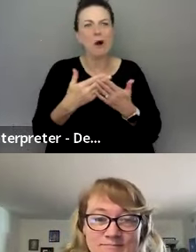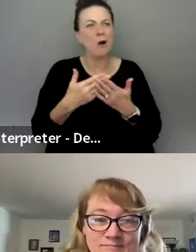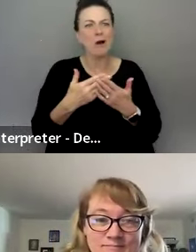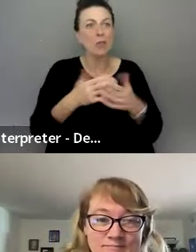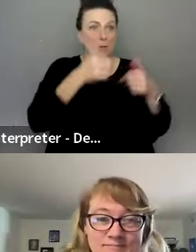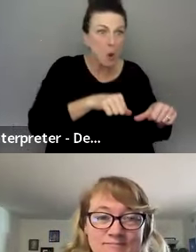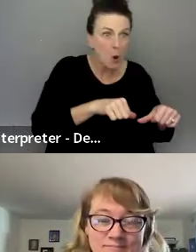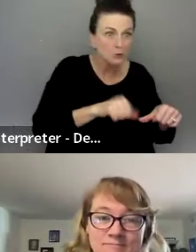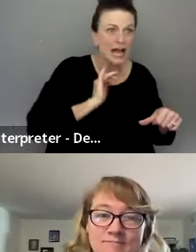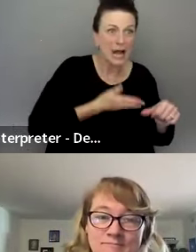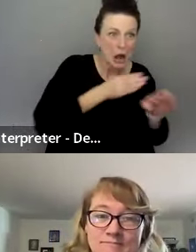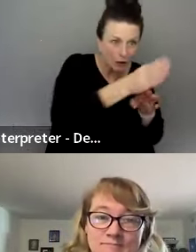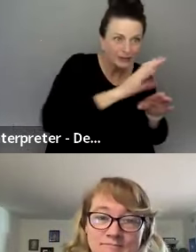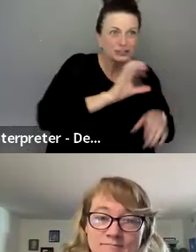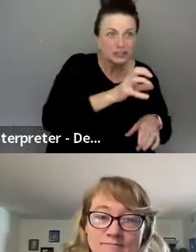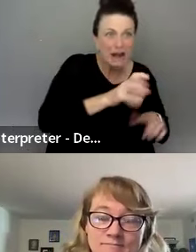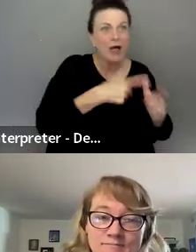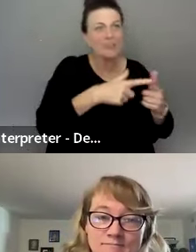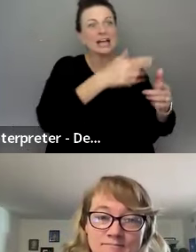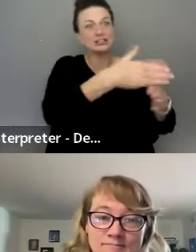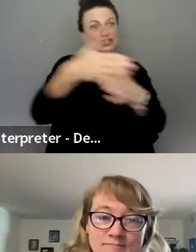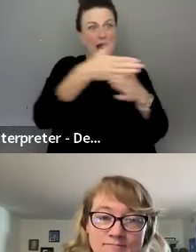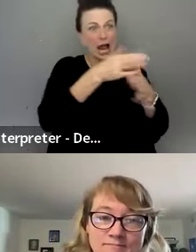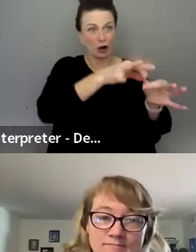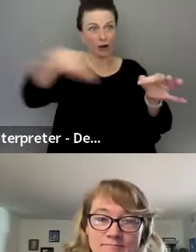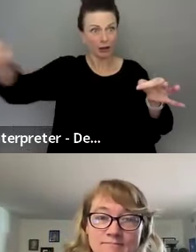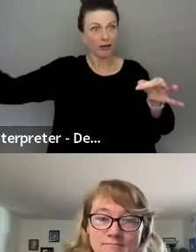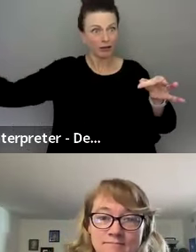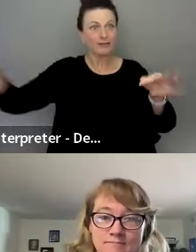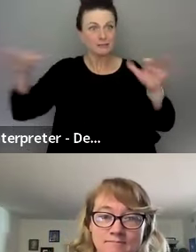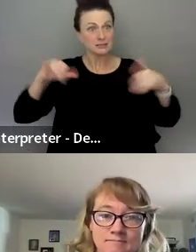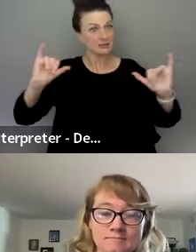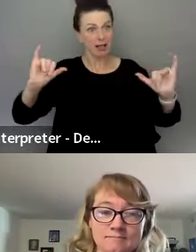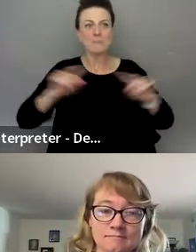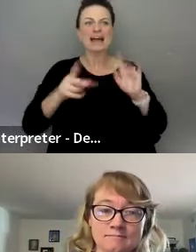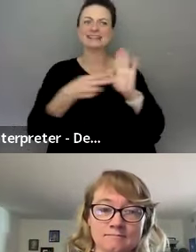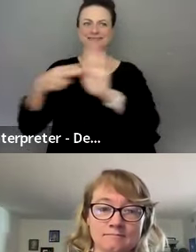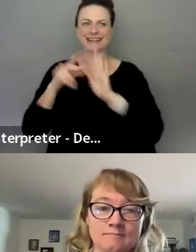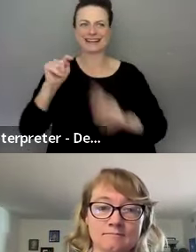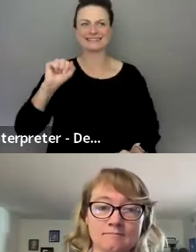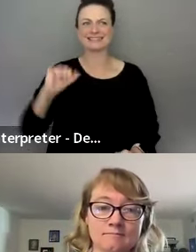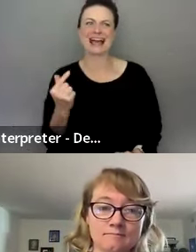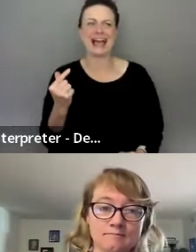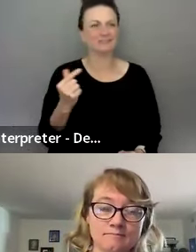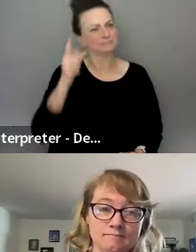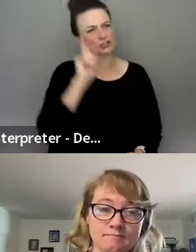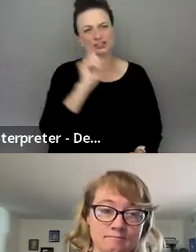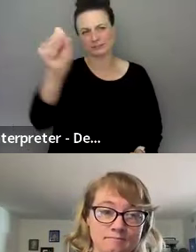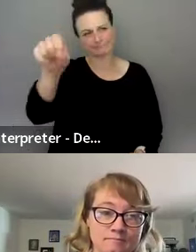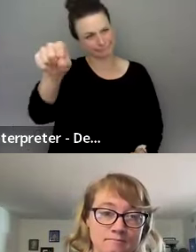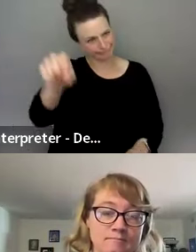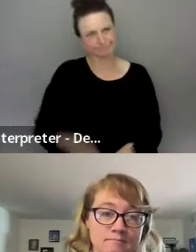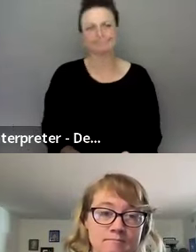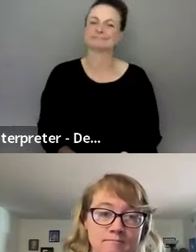our channel. So people can't share, which we should still do, but we should also, um, we should definitely also tag